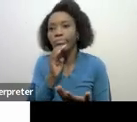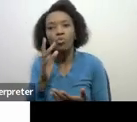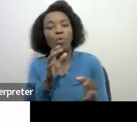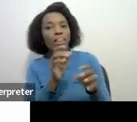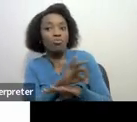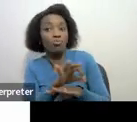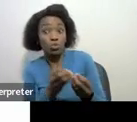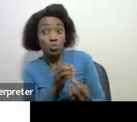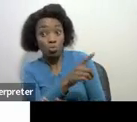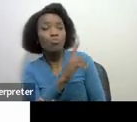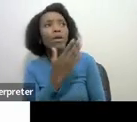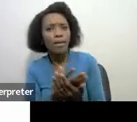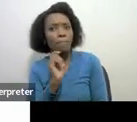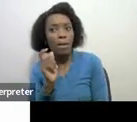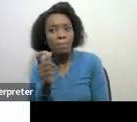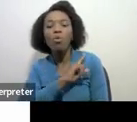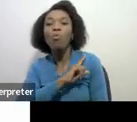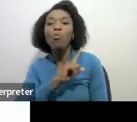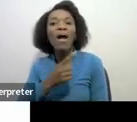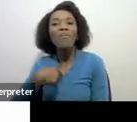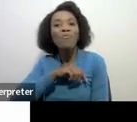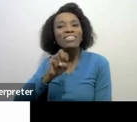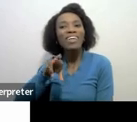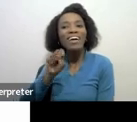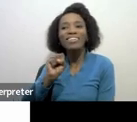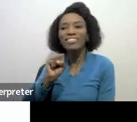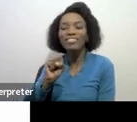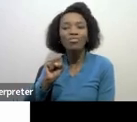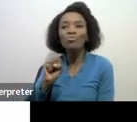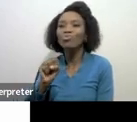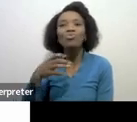because SRs are not in the business of creating and new